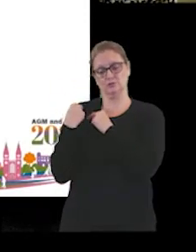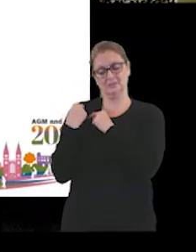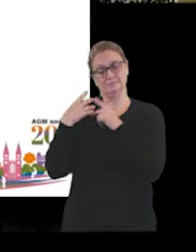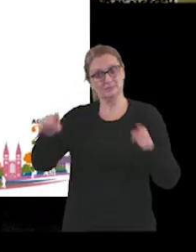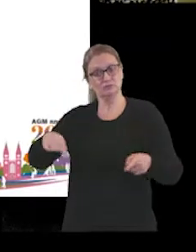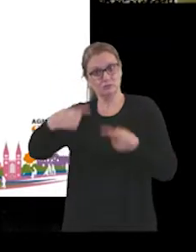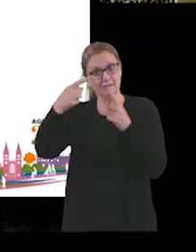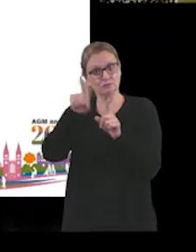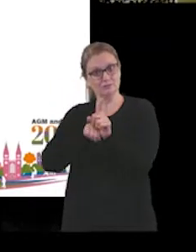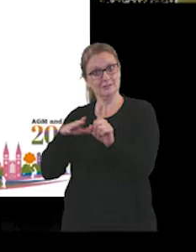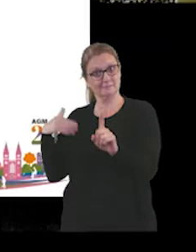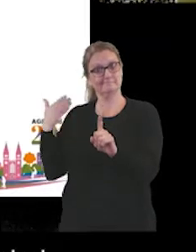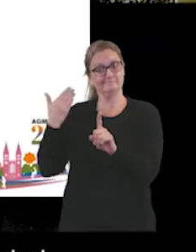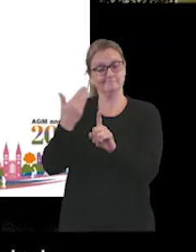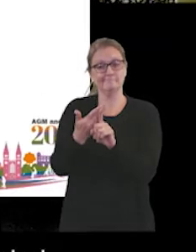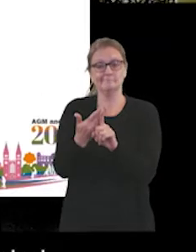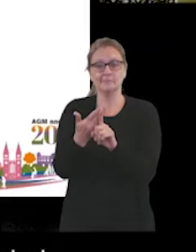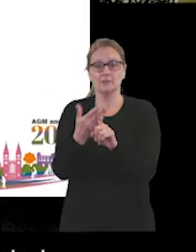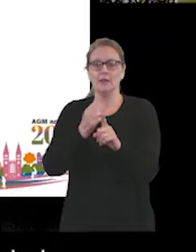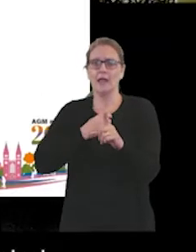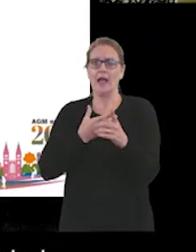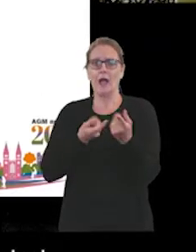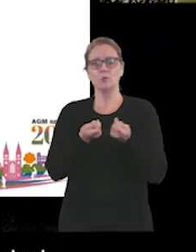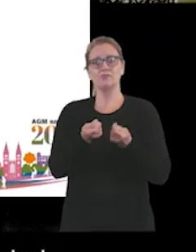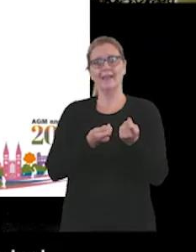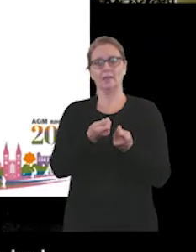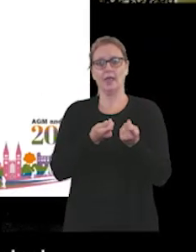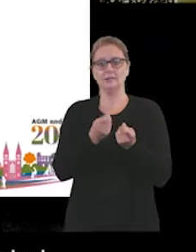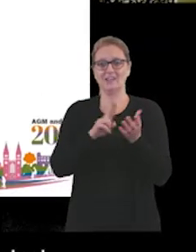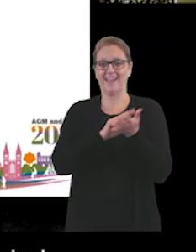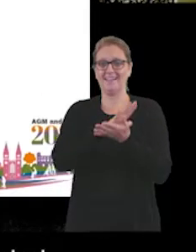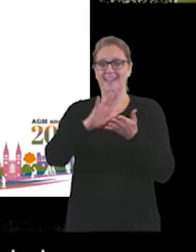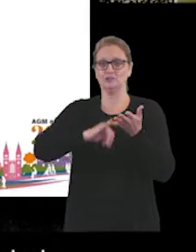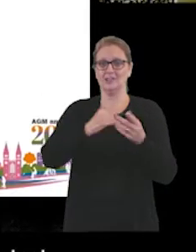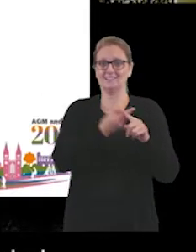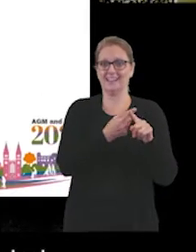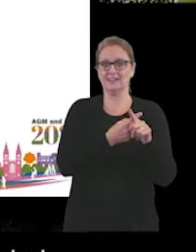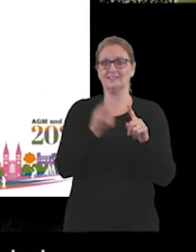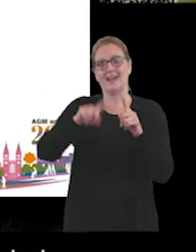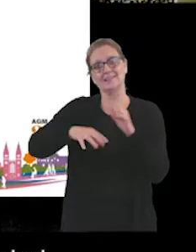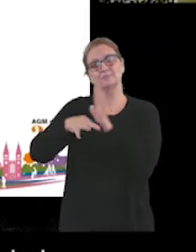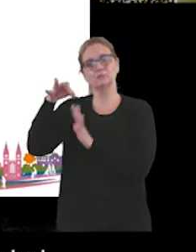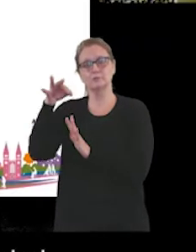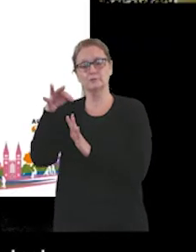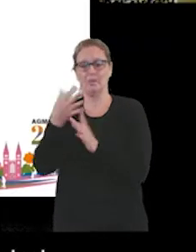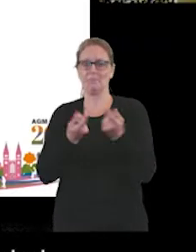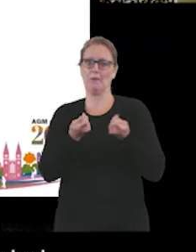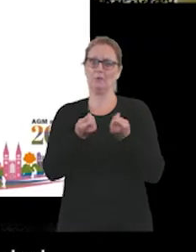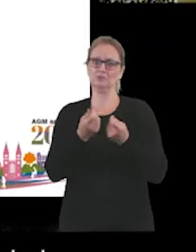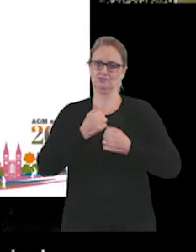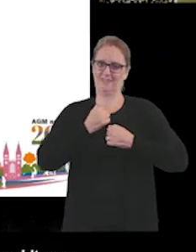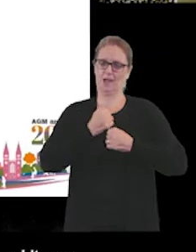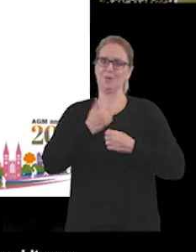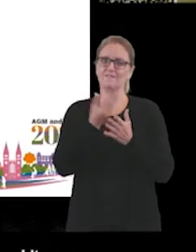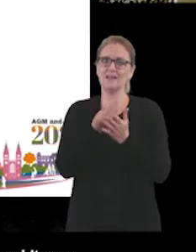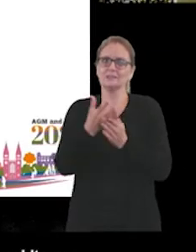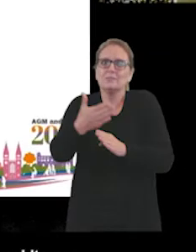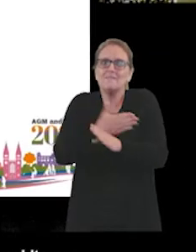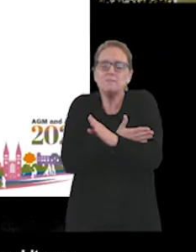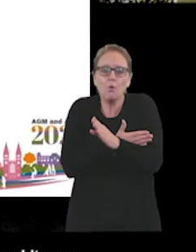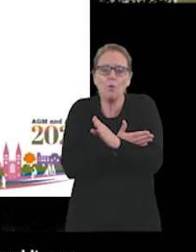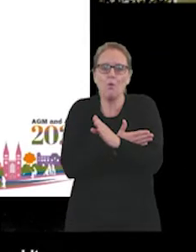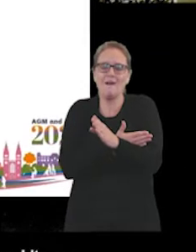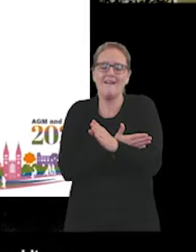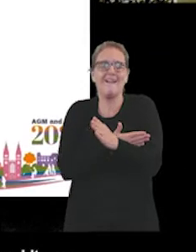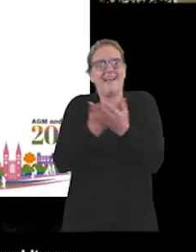very challenging year. Our regulators, NHS England and Improvement, monitor our finances before any